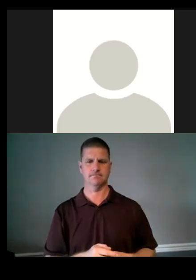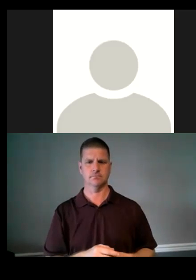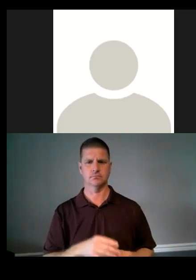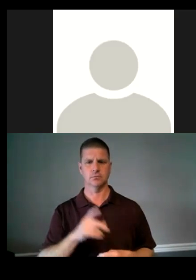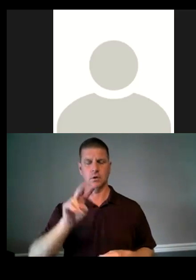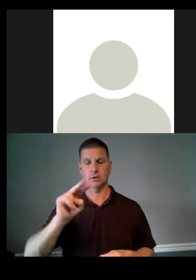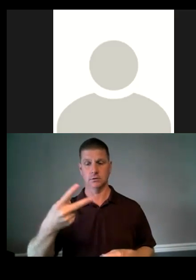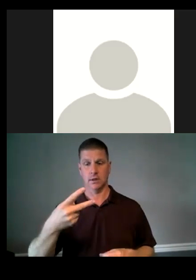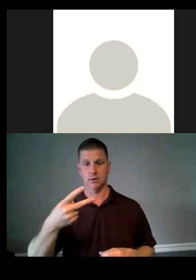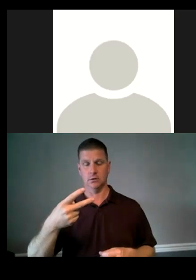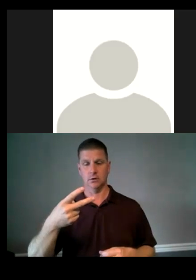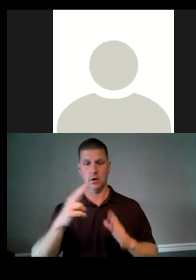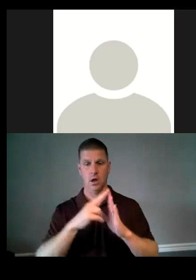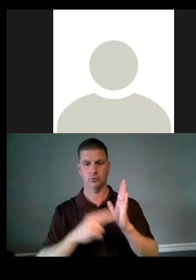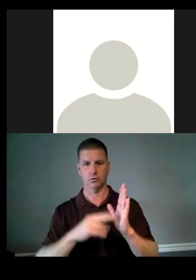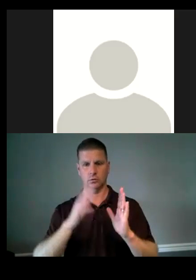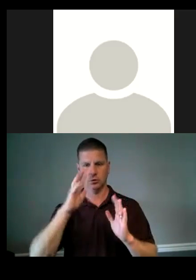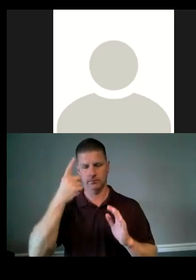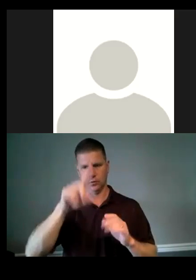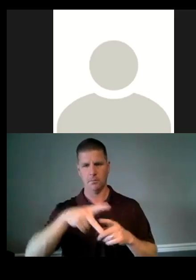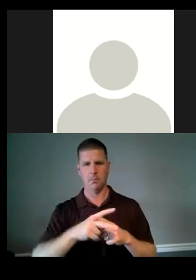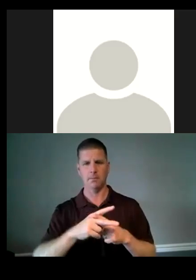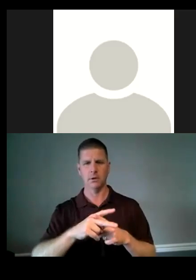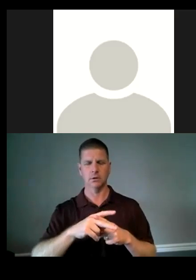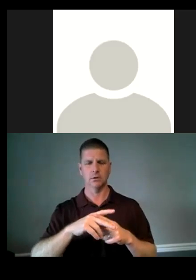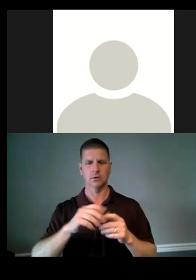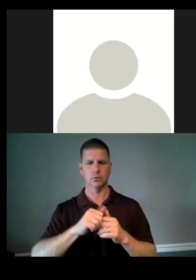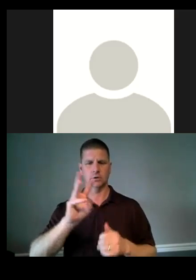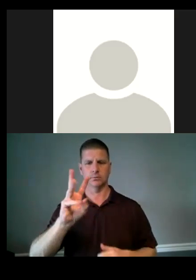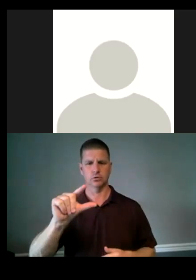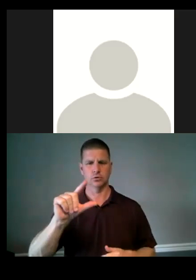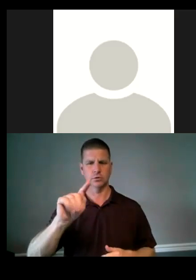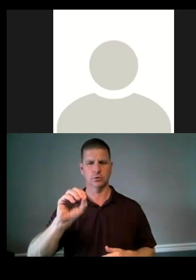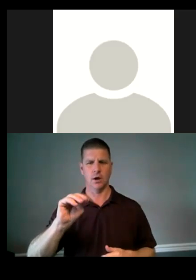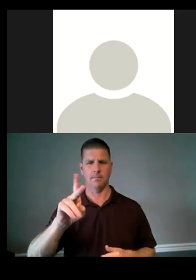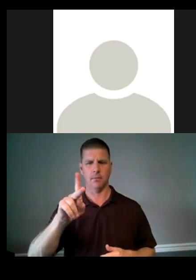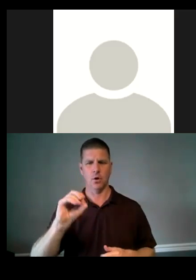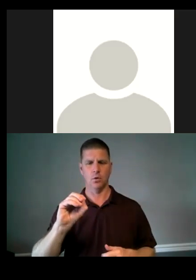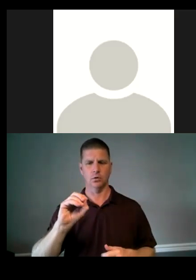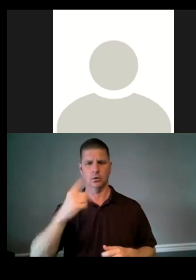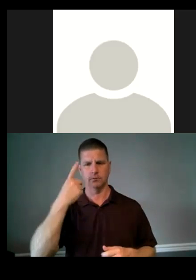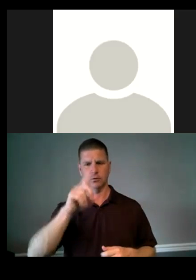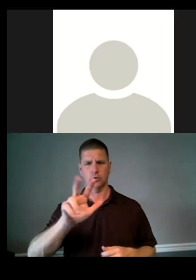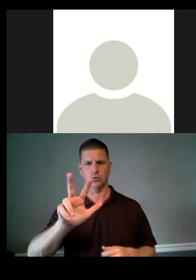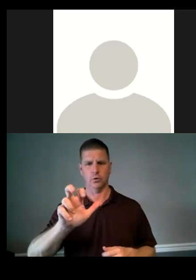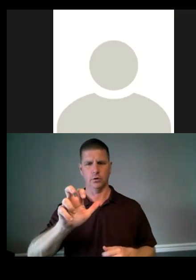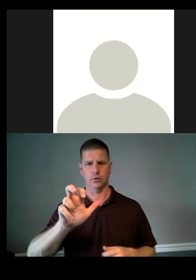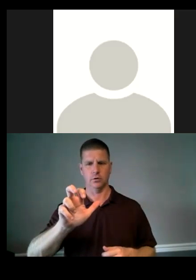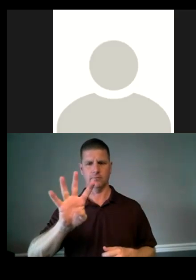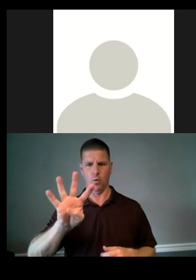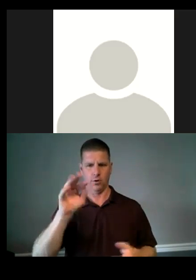The second contract would be for plumbing construction with WG Tomko Incorporated for $304